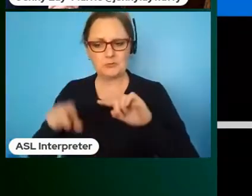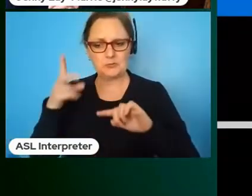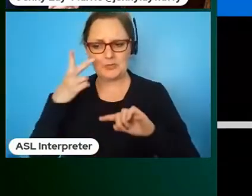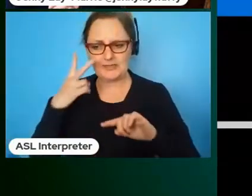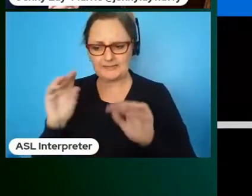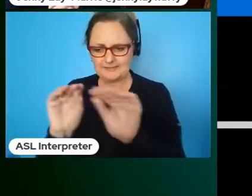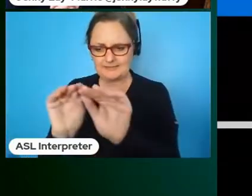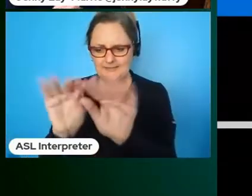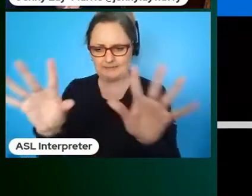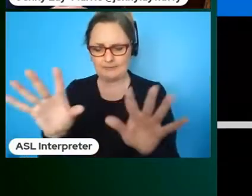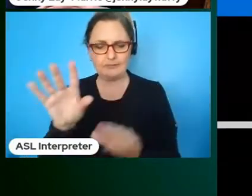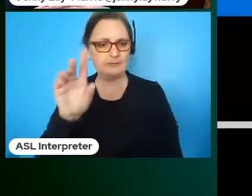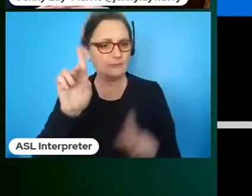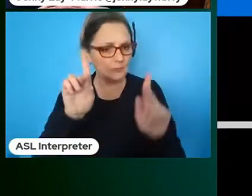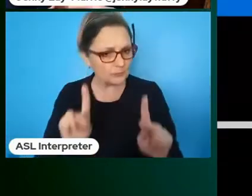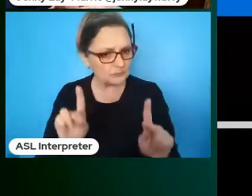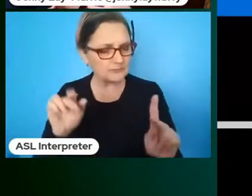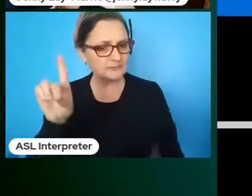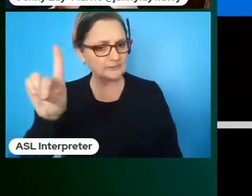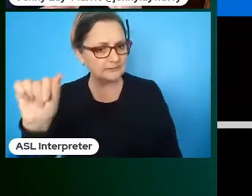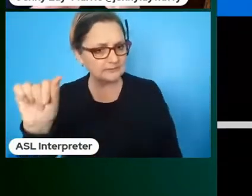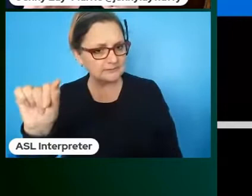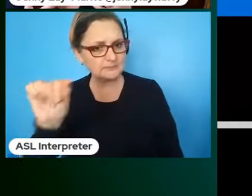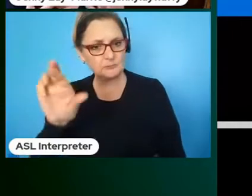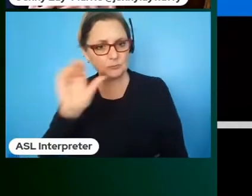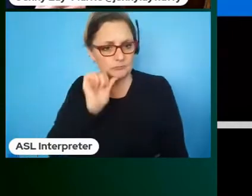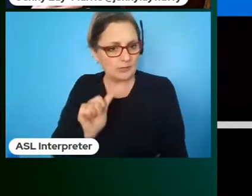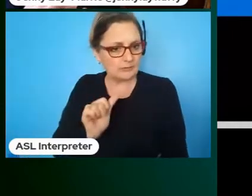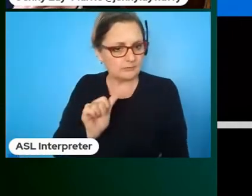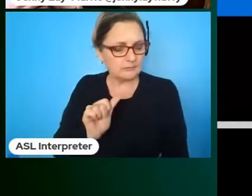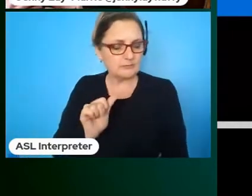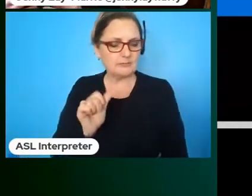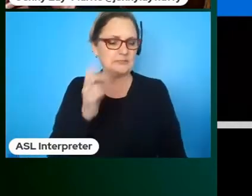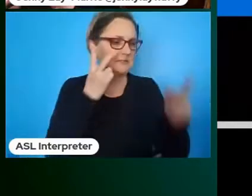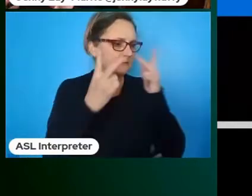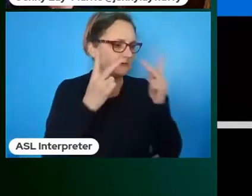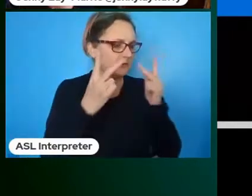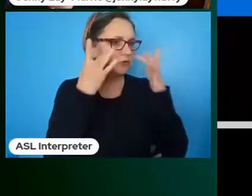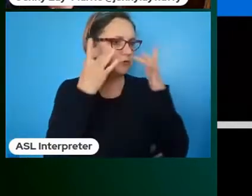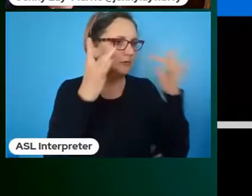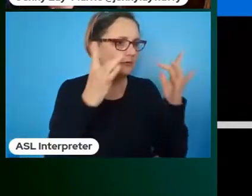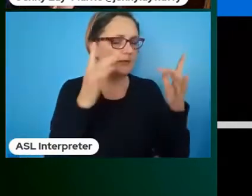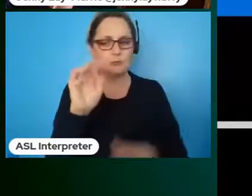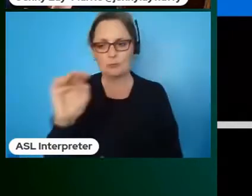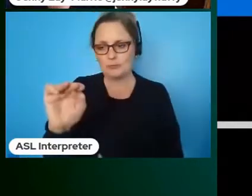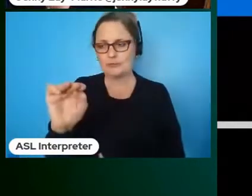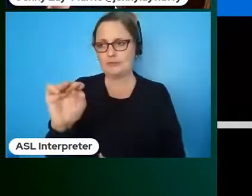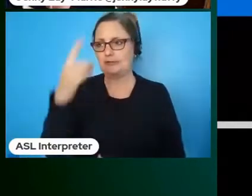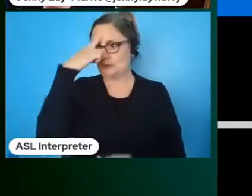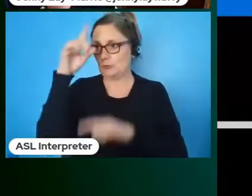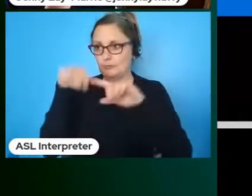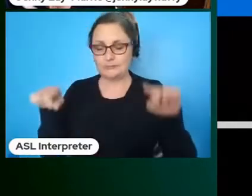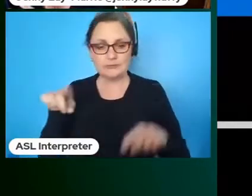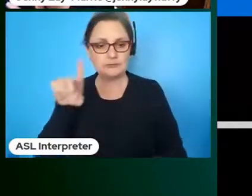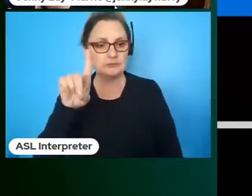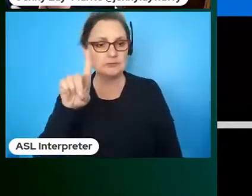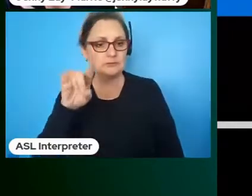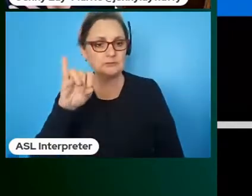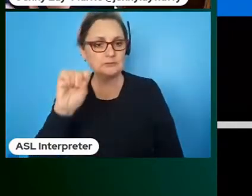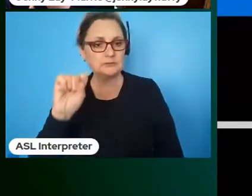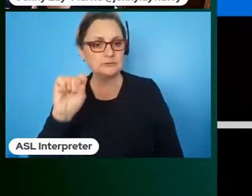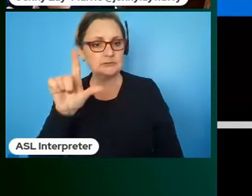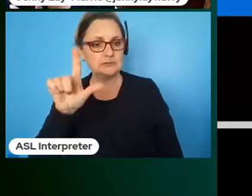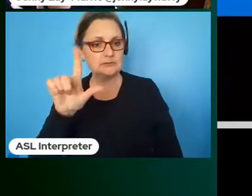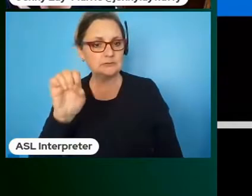not it also could be anything from vision sight mobility right the way through to neurodiversity dyslexia dyspraxia